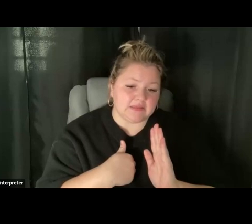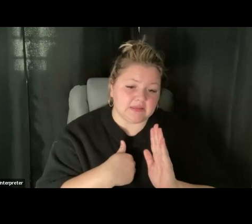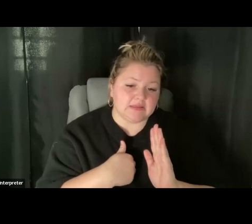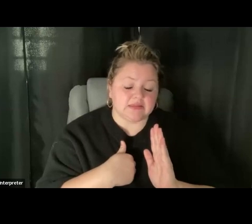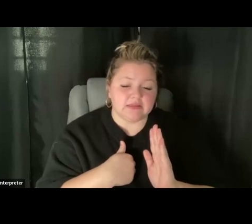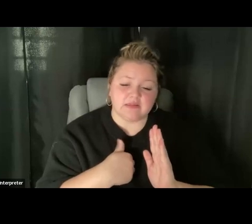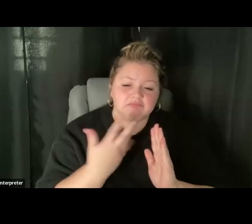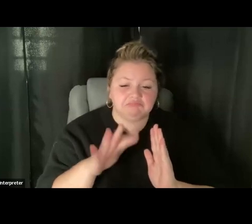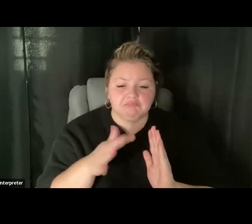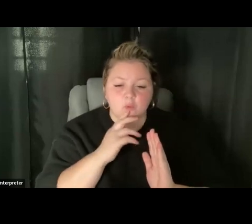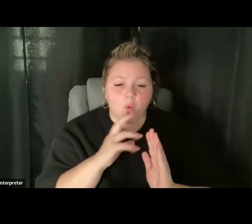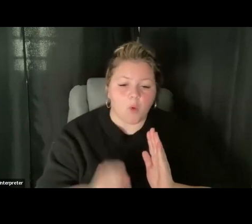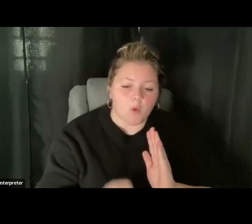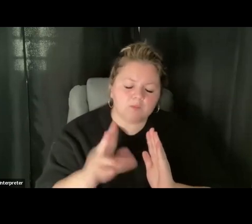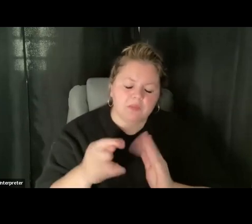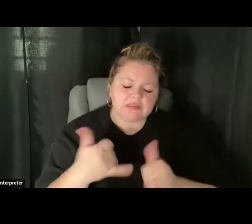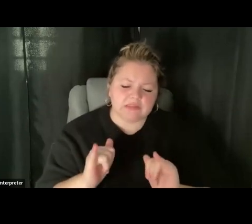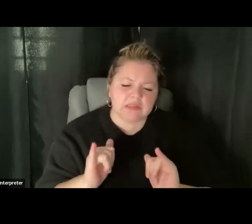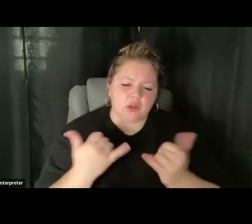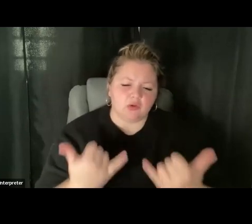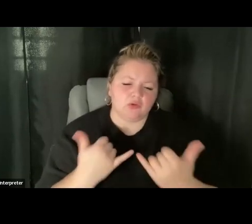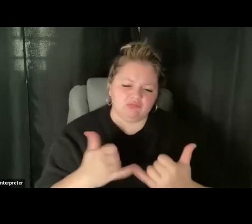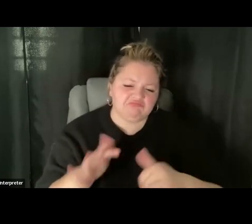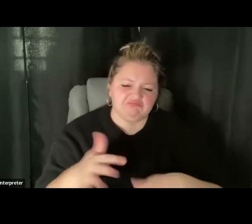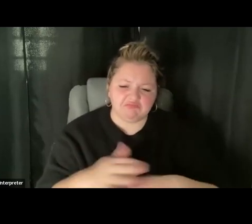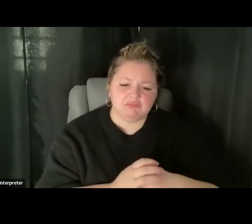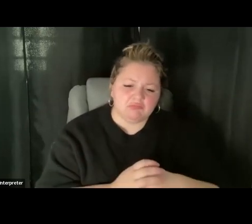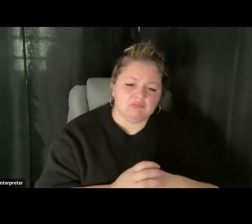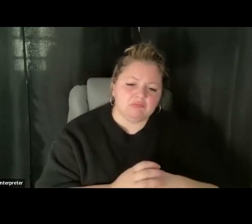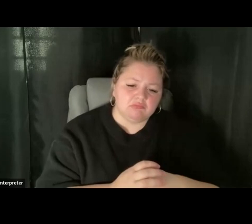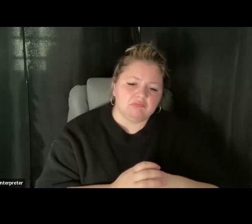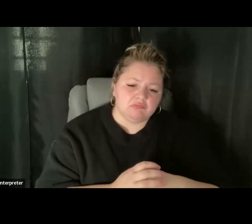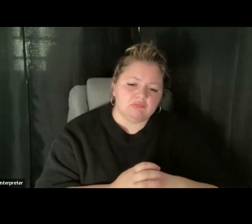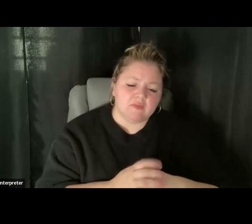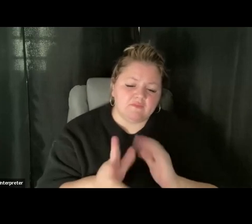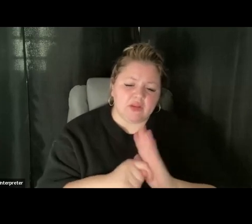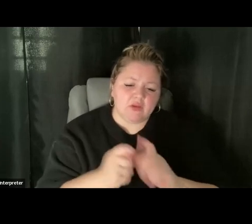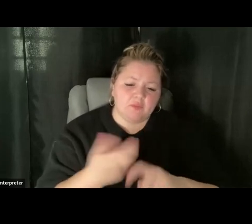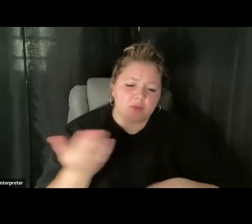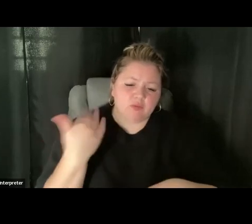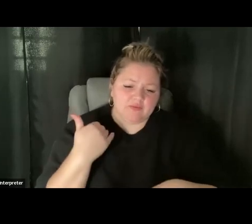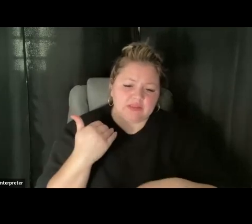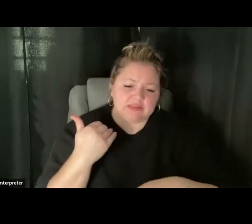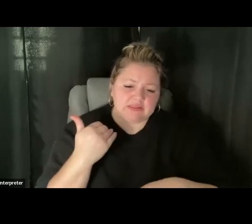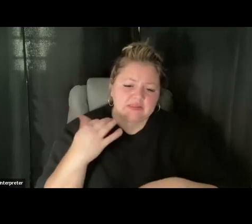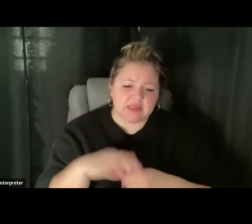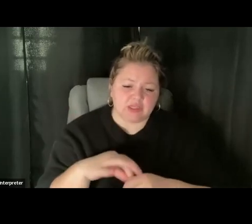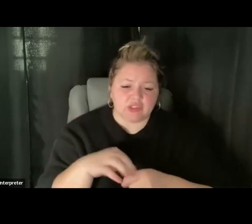video available from a past election. Yeah, there it is. Thank you.